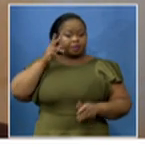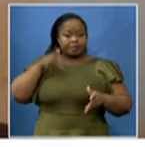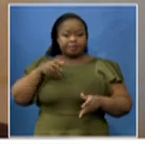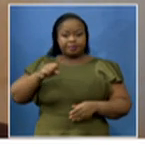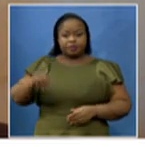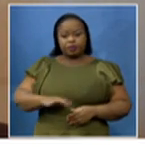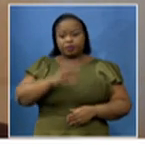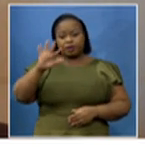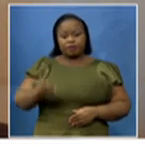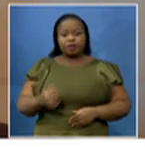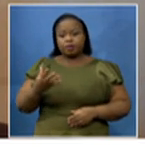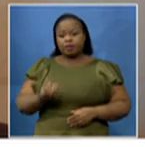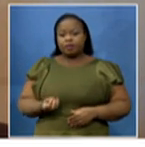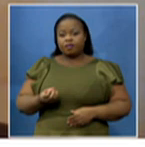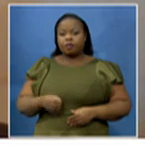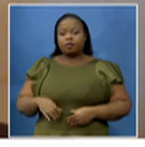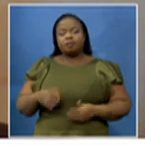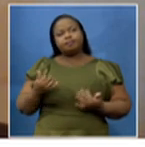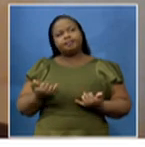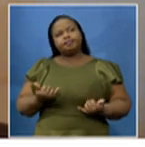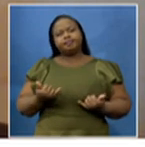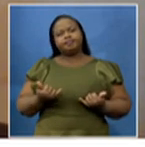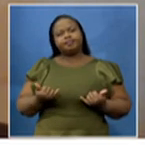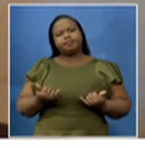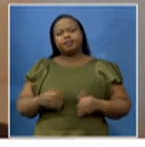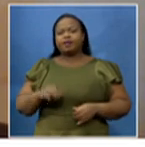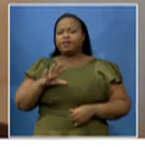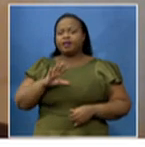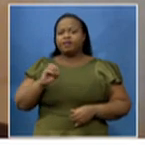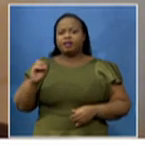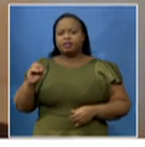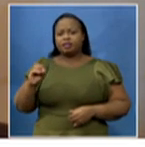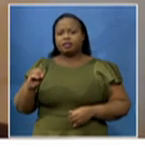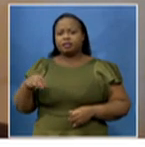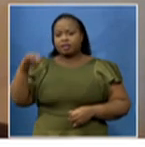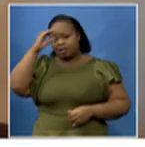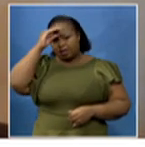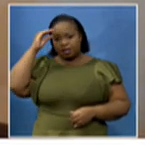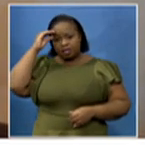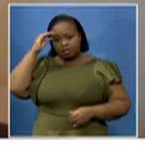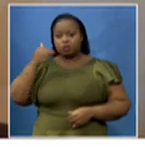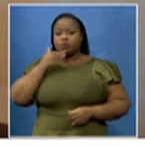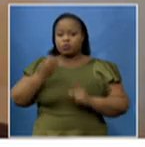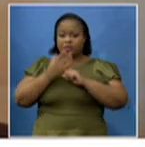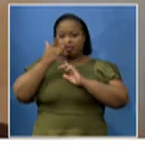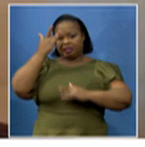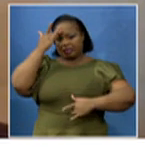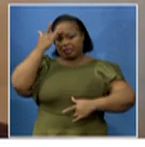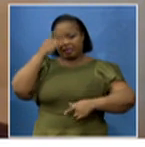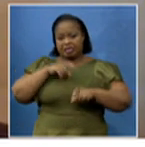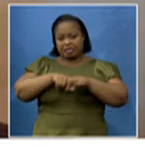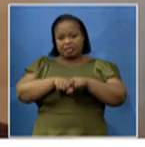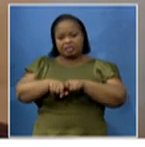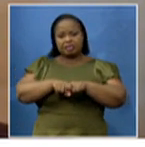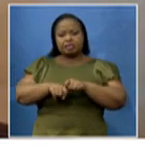more than currently 500 health workers who have fallen or tested positive for COVID